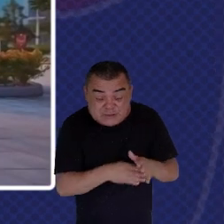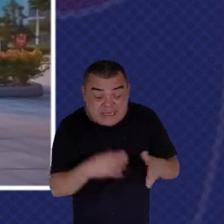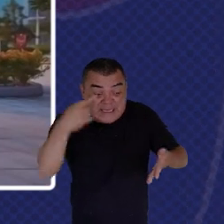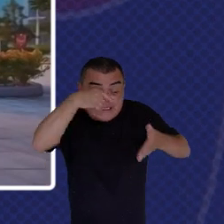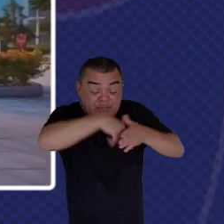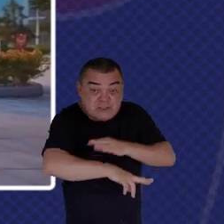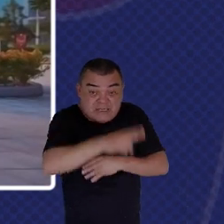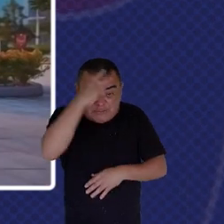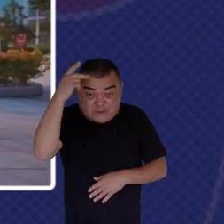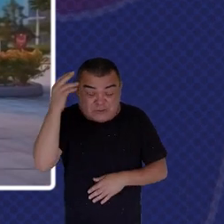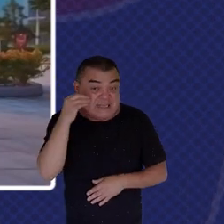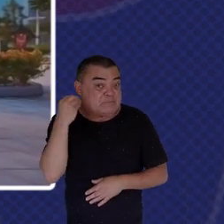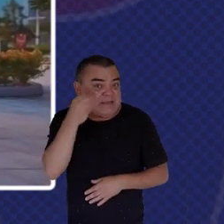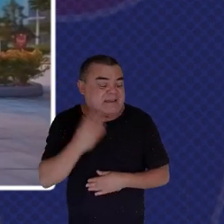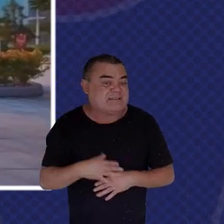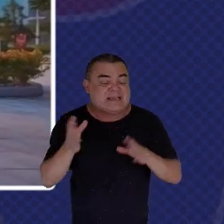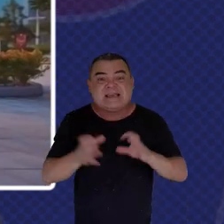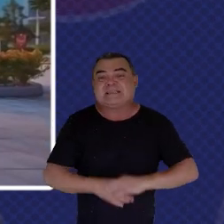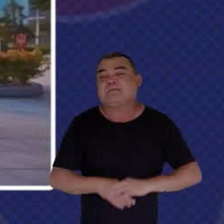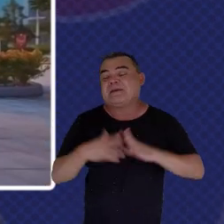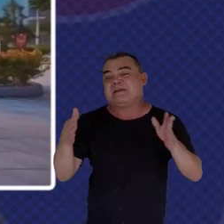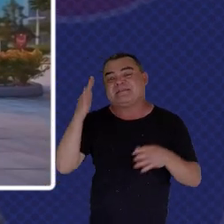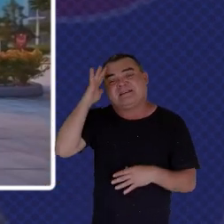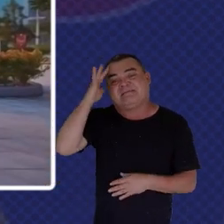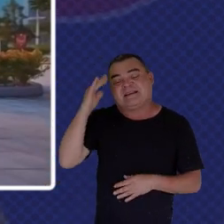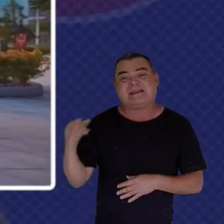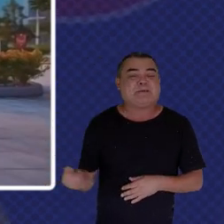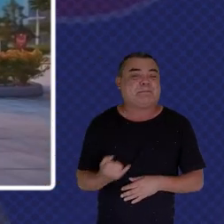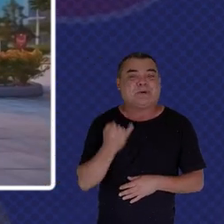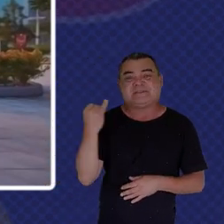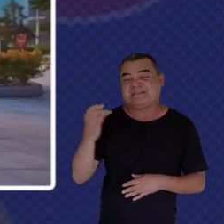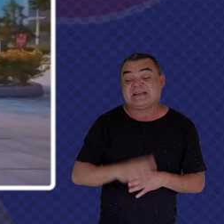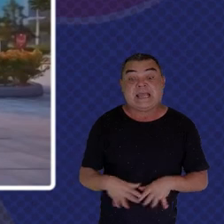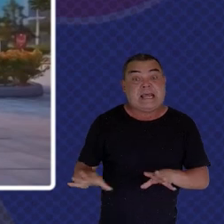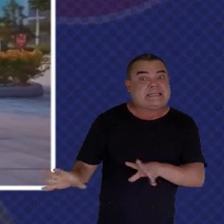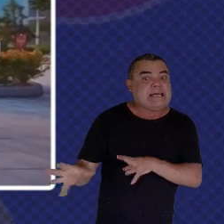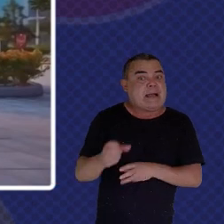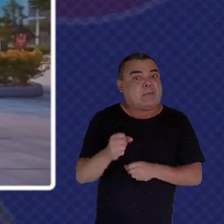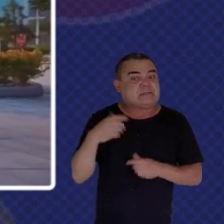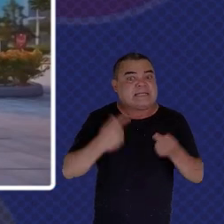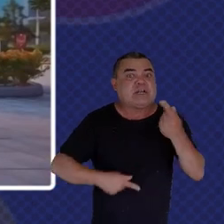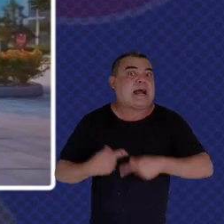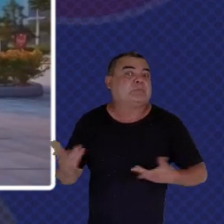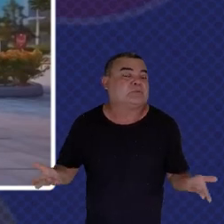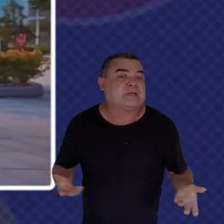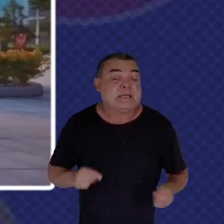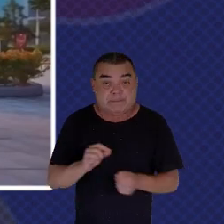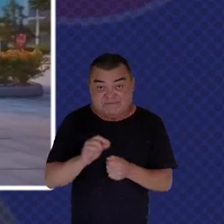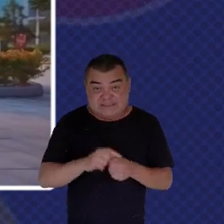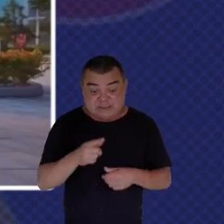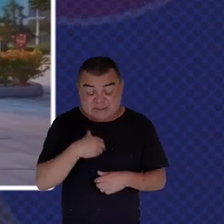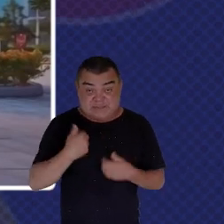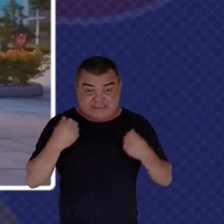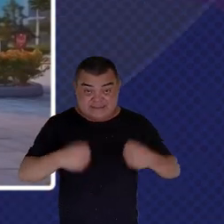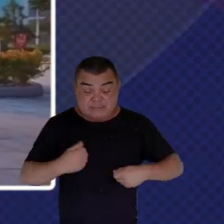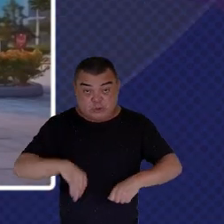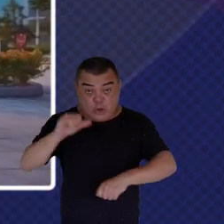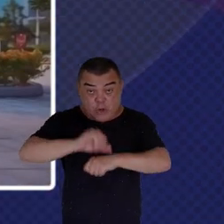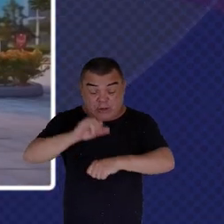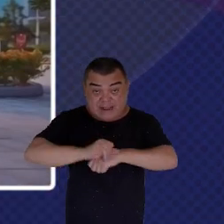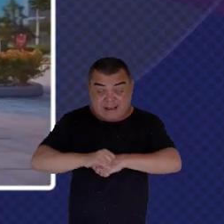them To understand The importance Of agile approaches And we find That to do this We need to Actually put them Through training That is simulated